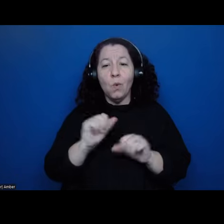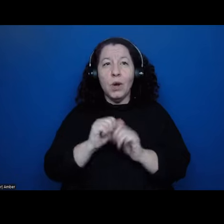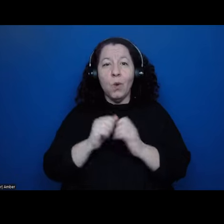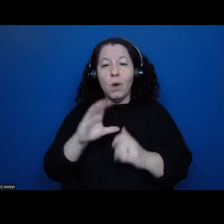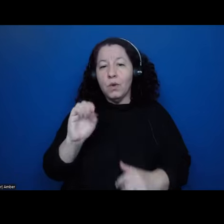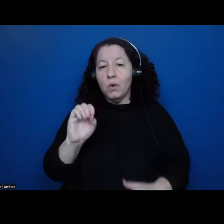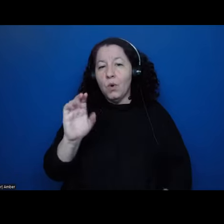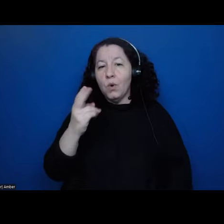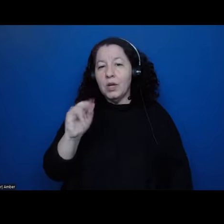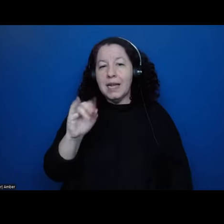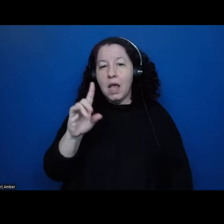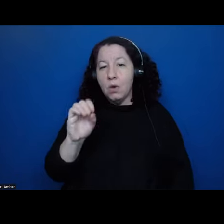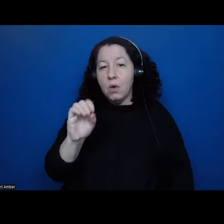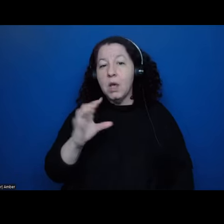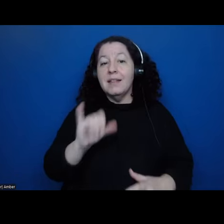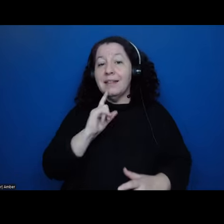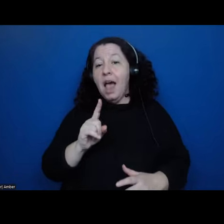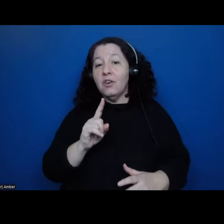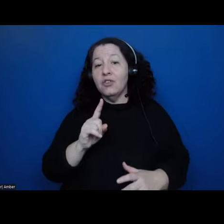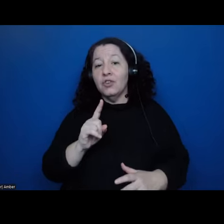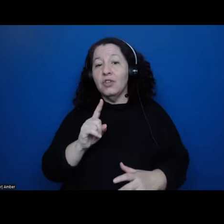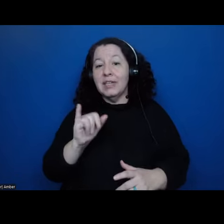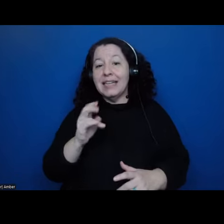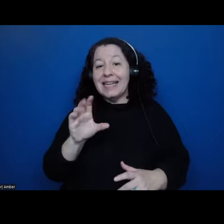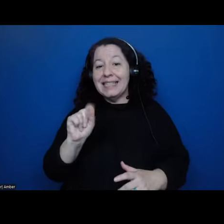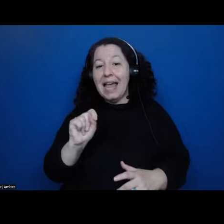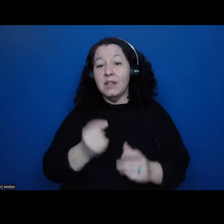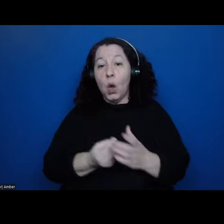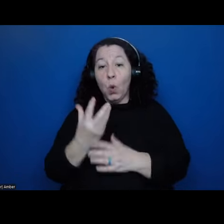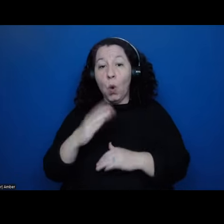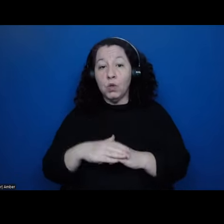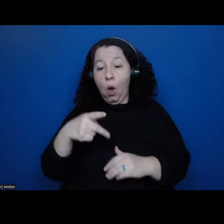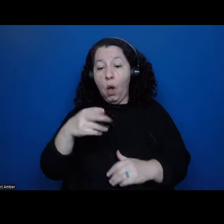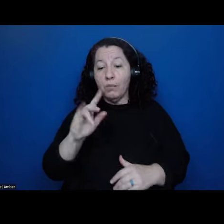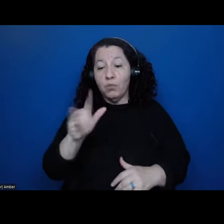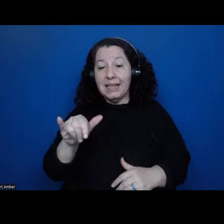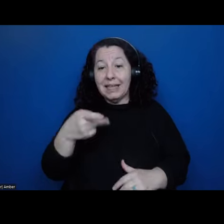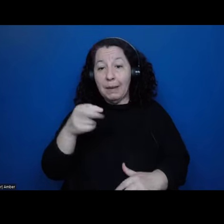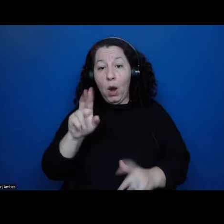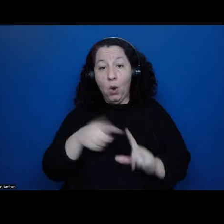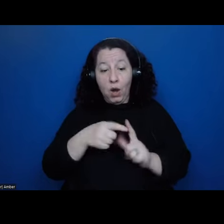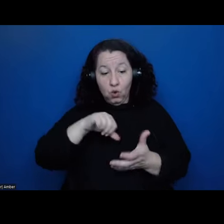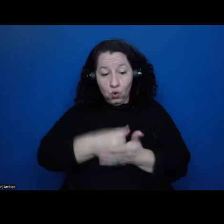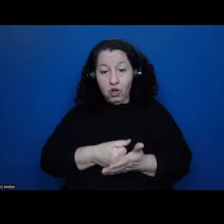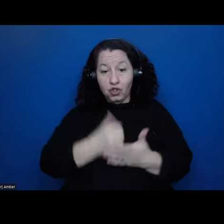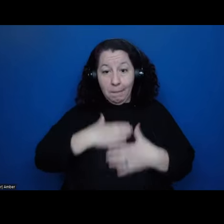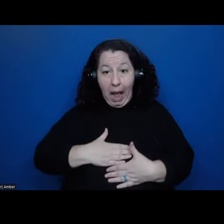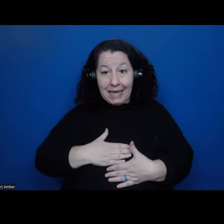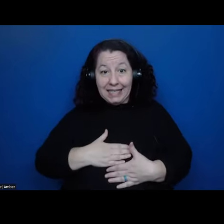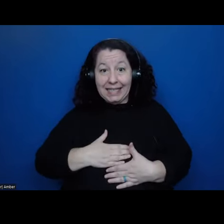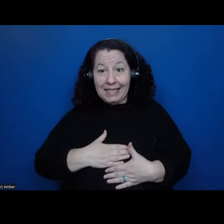the insect that grows on prickly pear that, um, when you crush up their bodies, you get this very, uh,